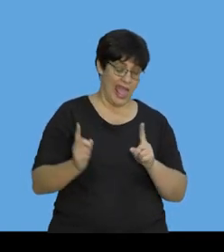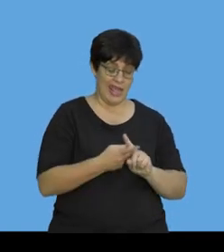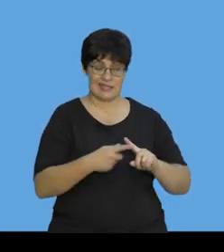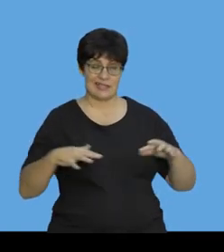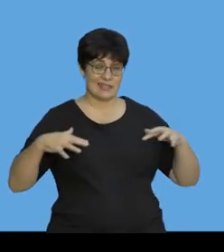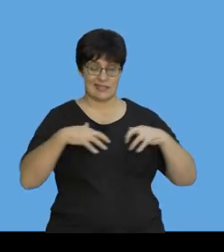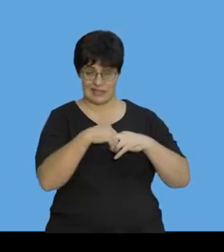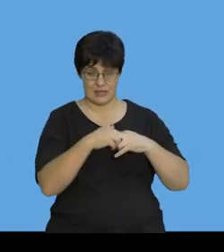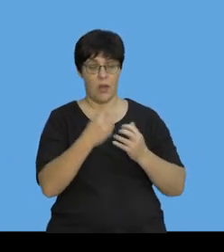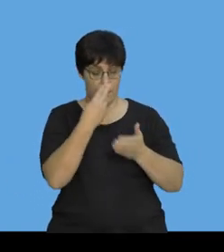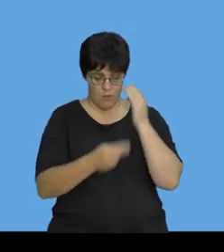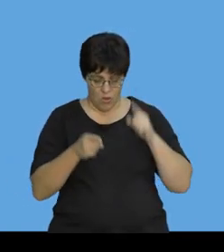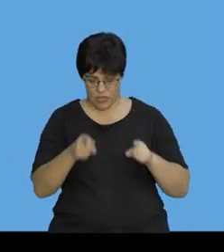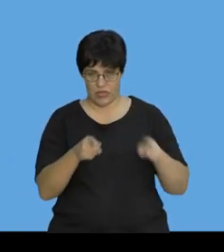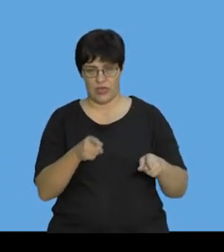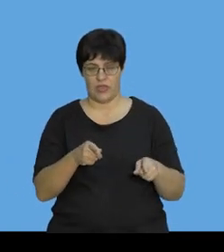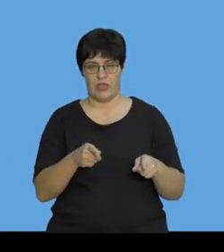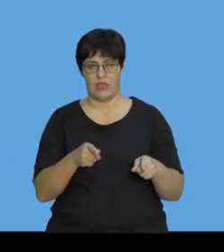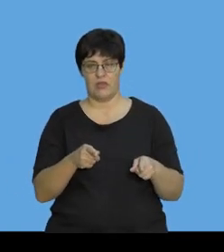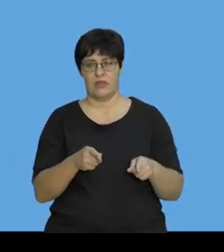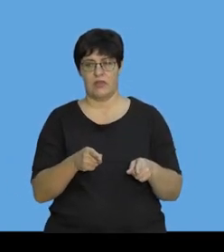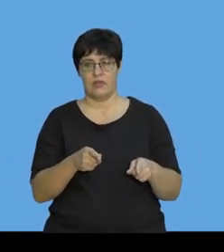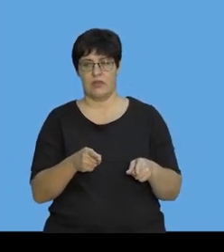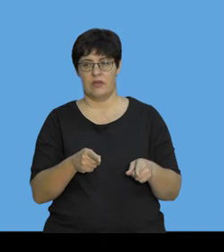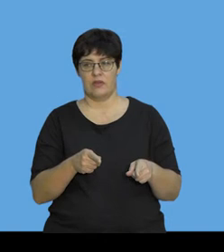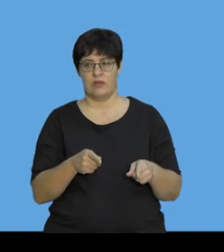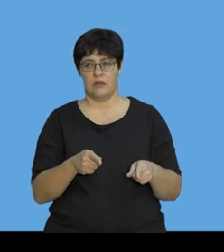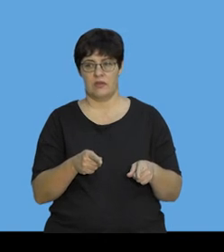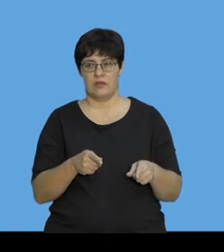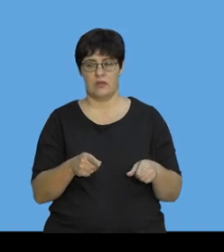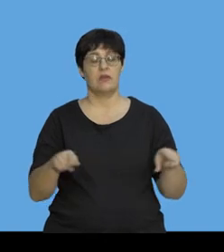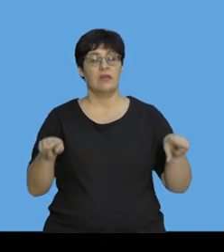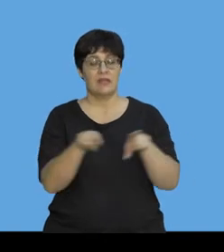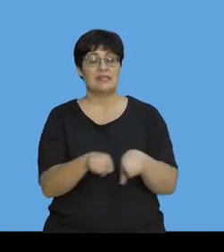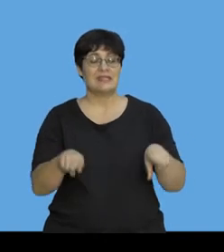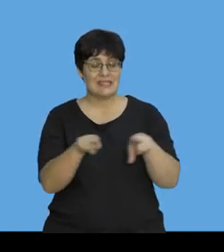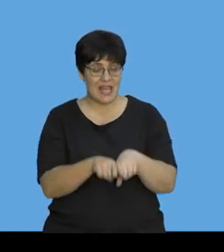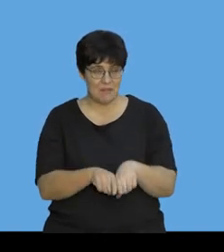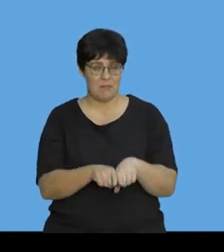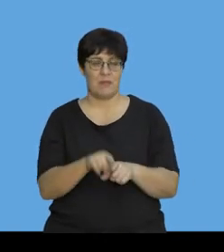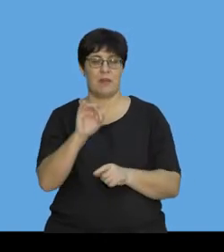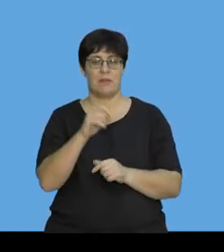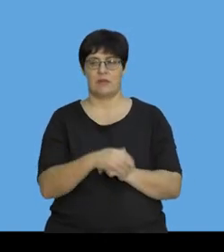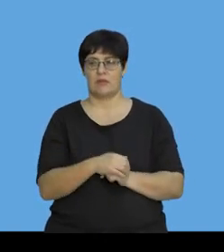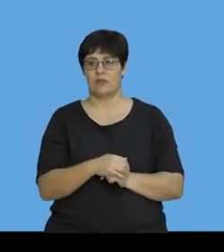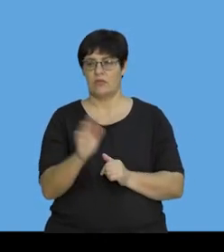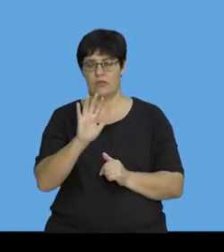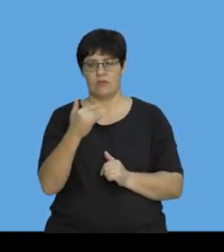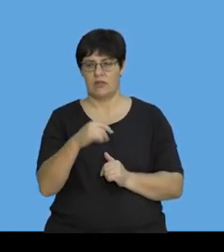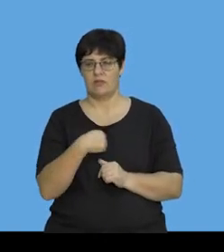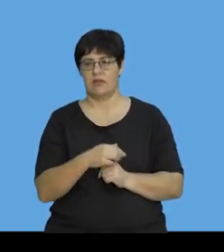And during a collision, both objects experience the impulse, experience the same